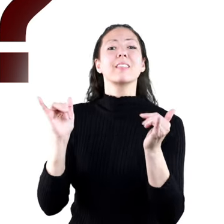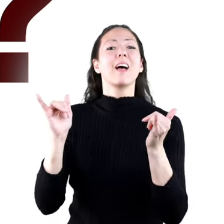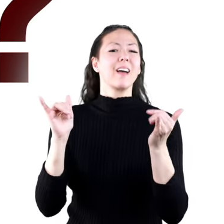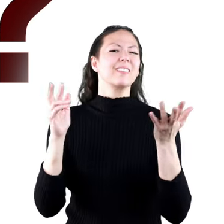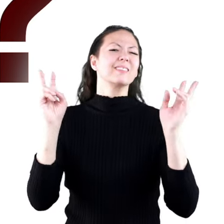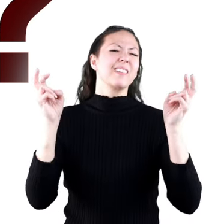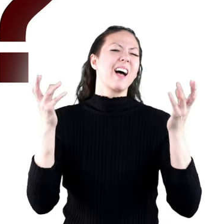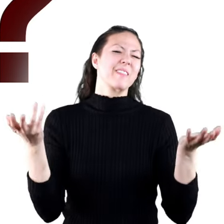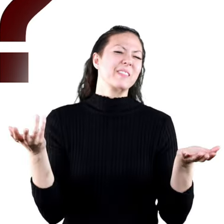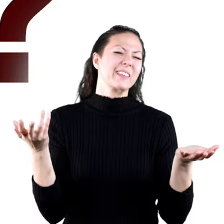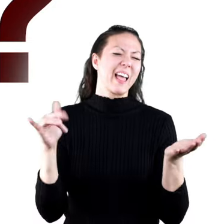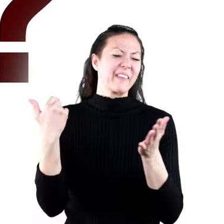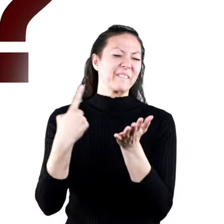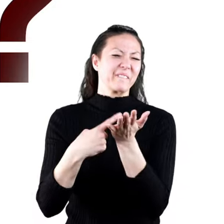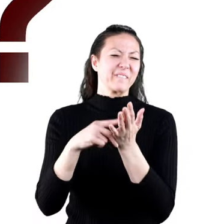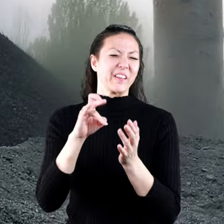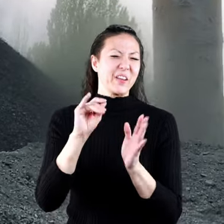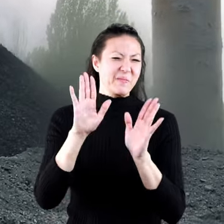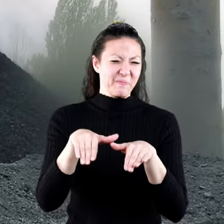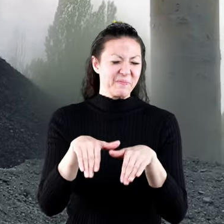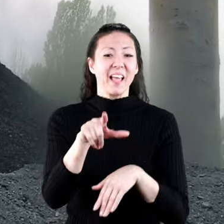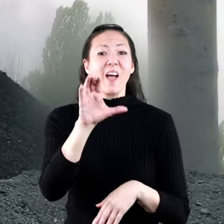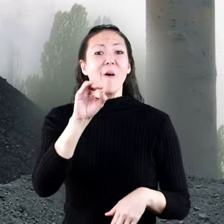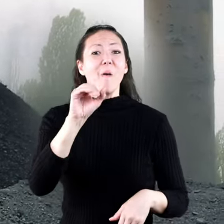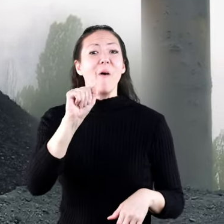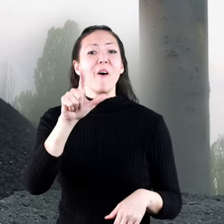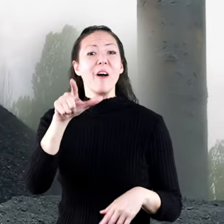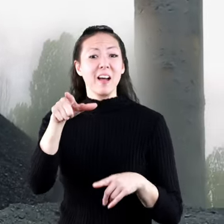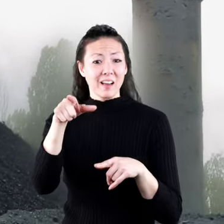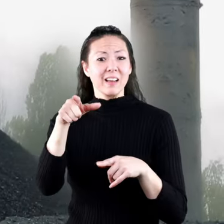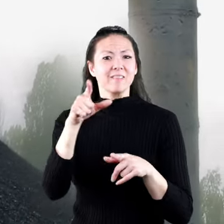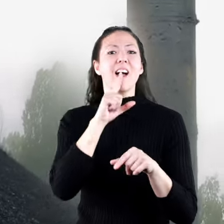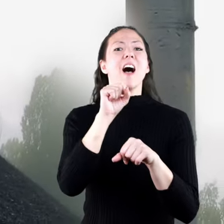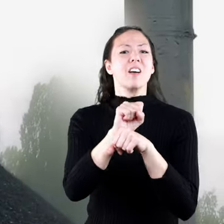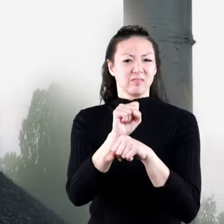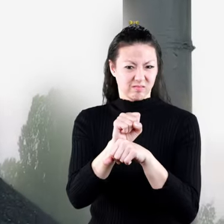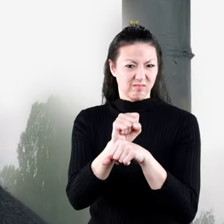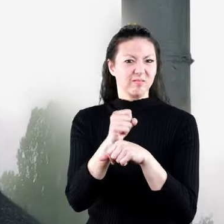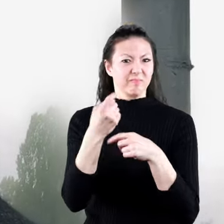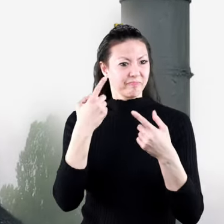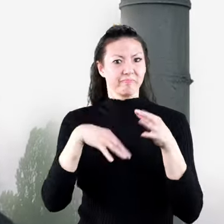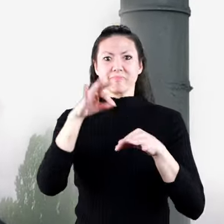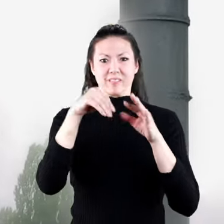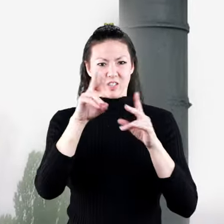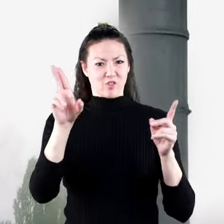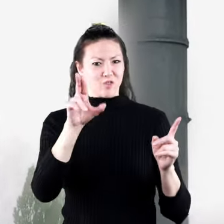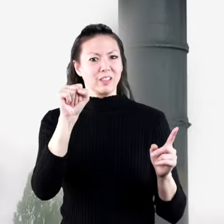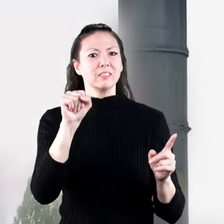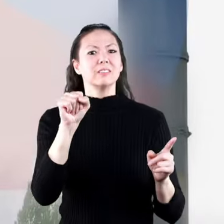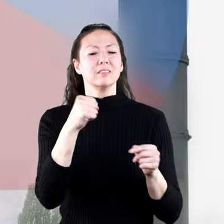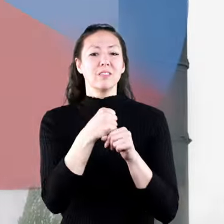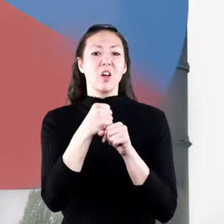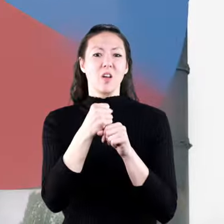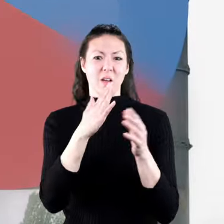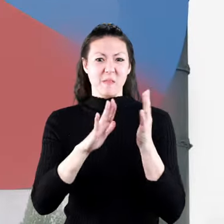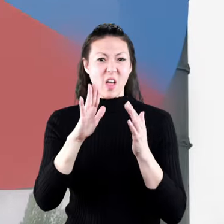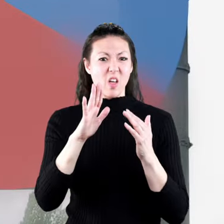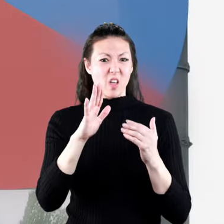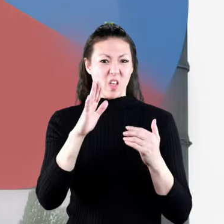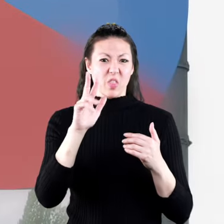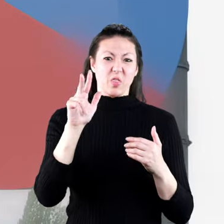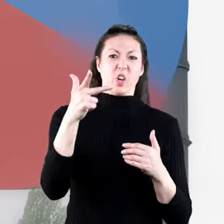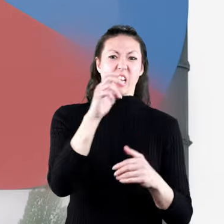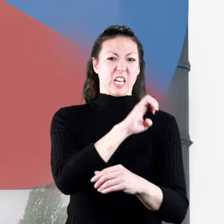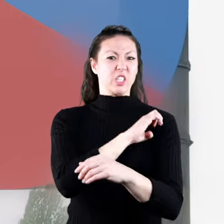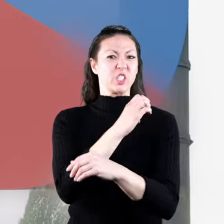But that's a topic for another video. Coal is actually the most common fossil fuel in the United States. And it generates